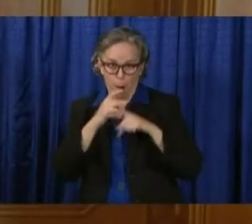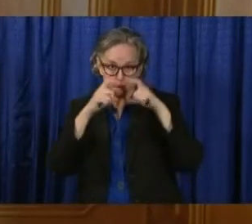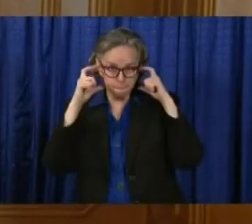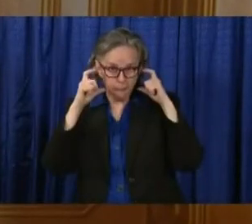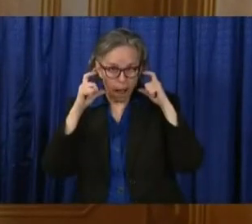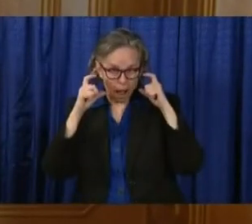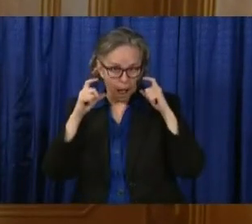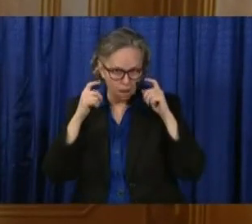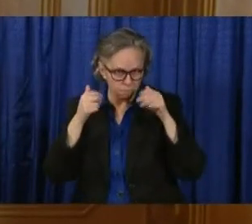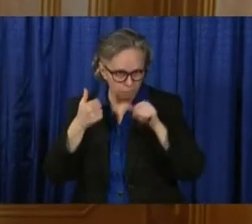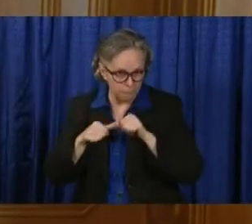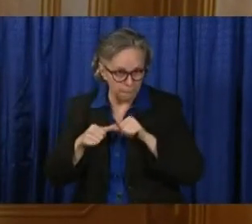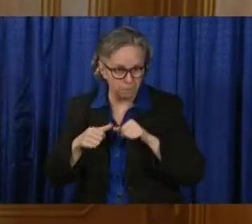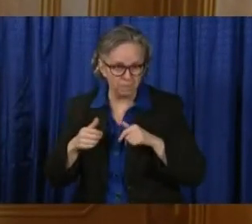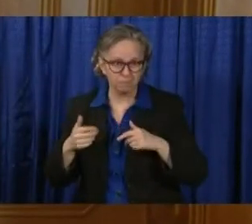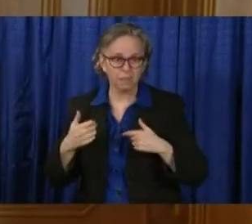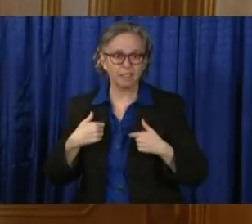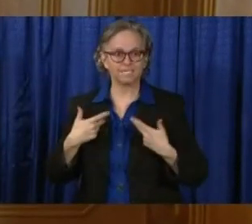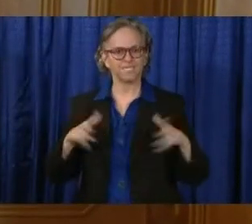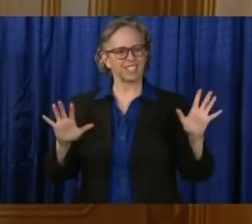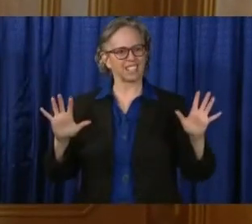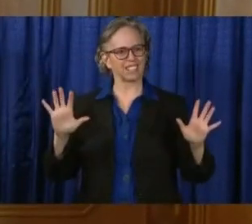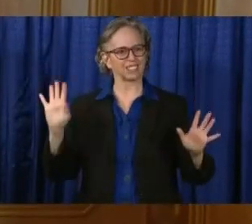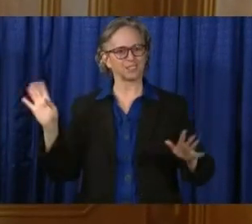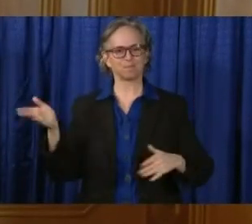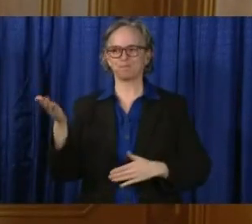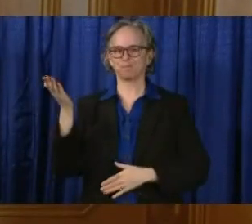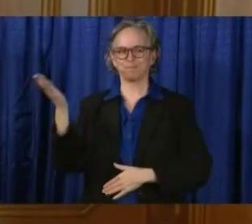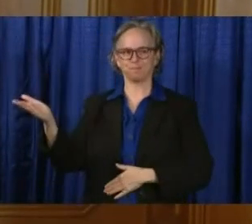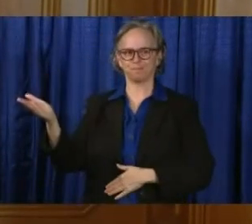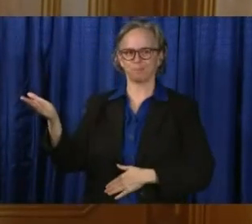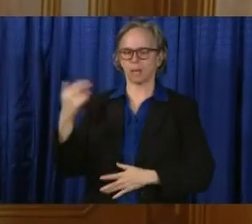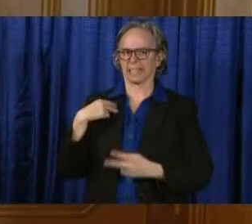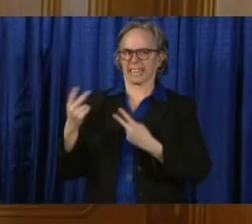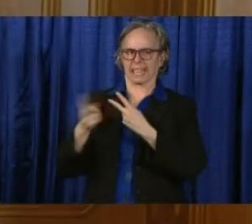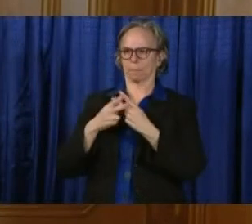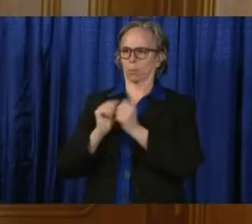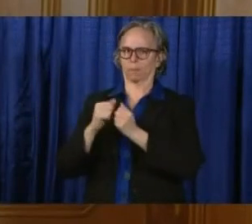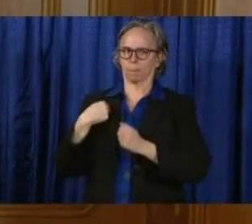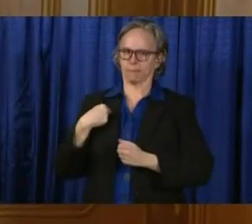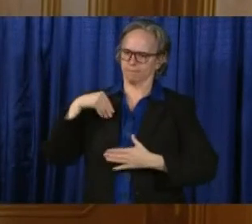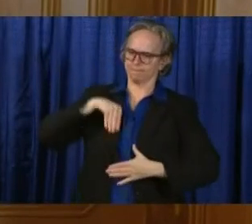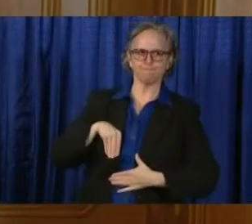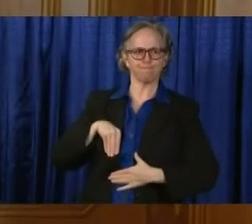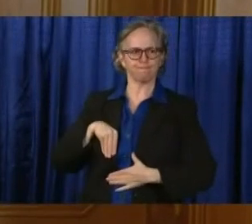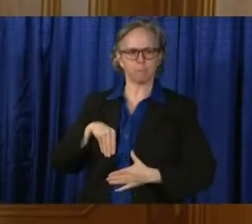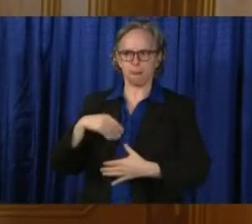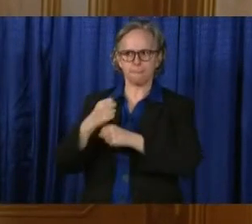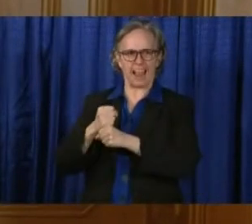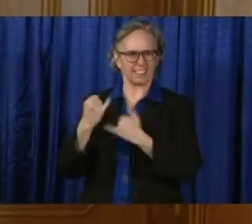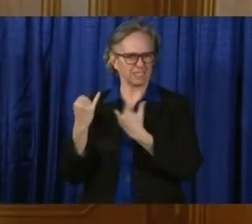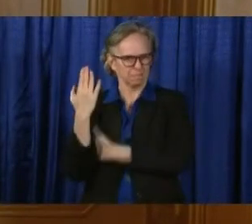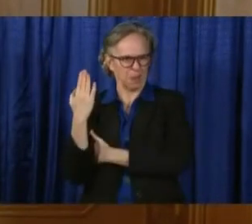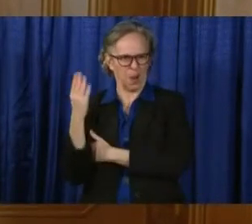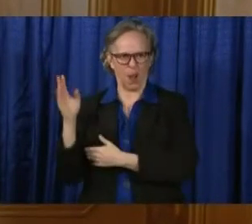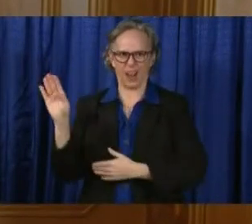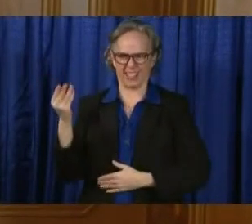I actually have this one. Fran told me to always keep this with me. So I've got this one. She made that this morning, I believe.